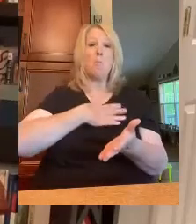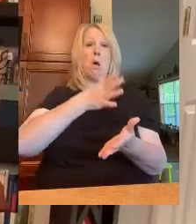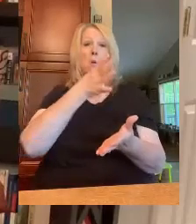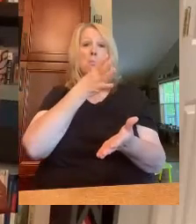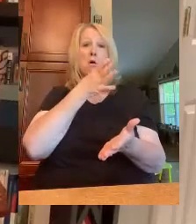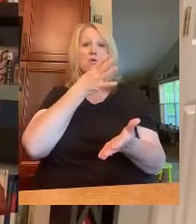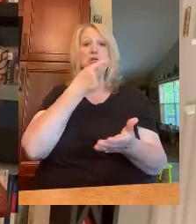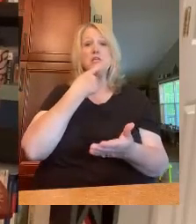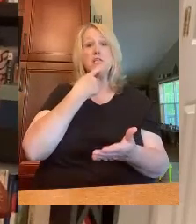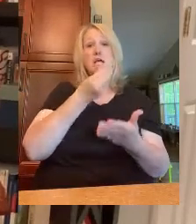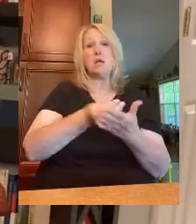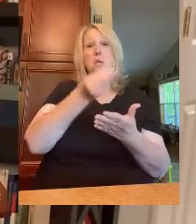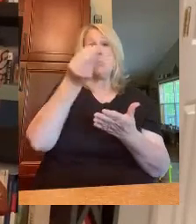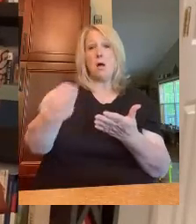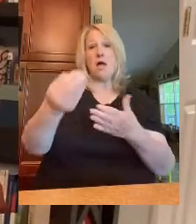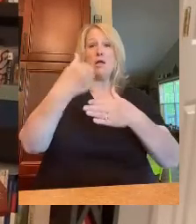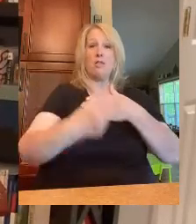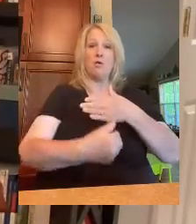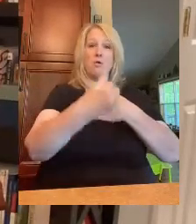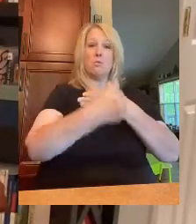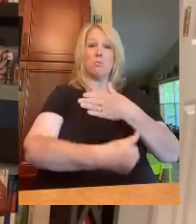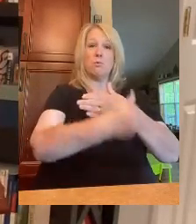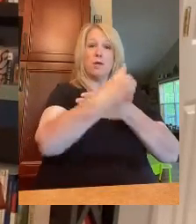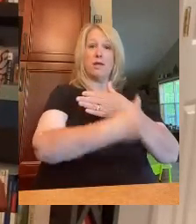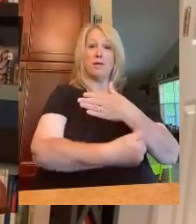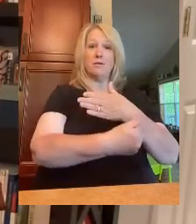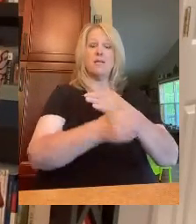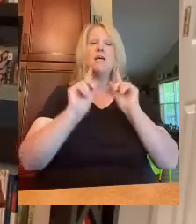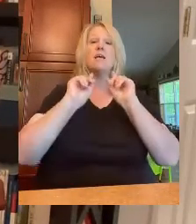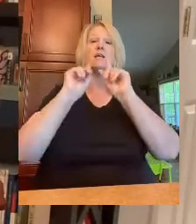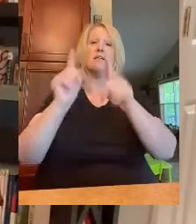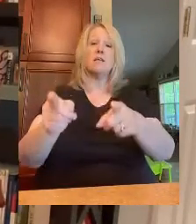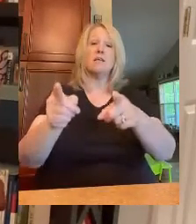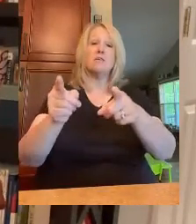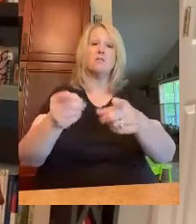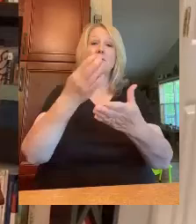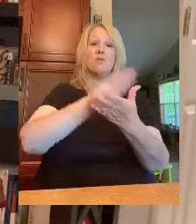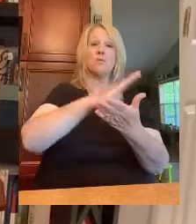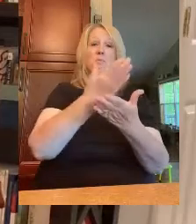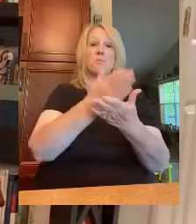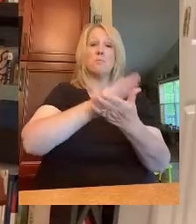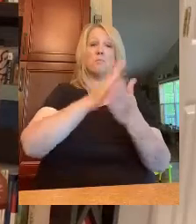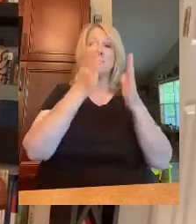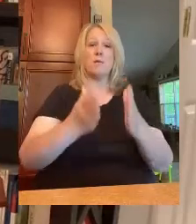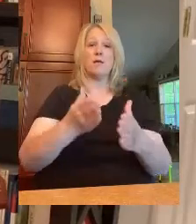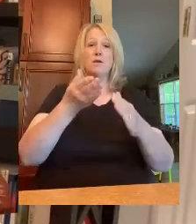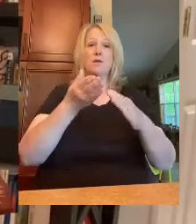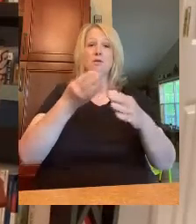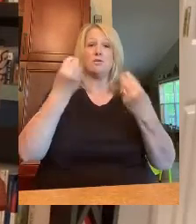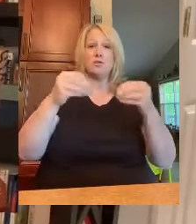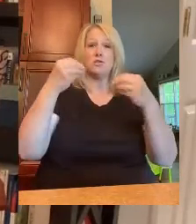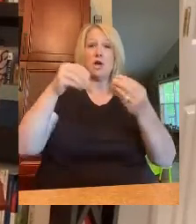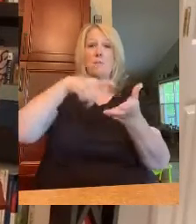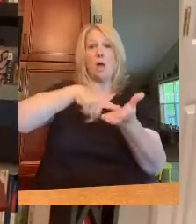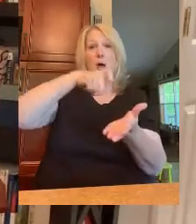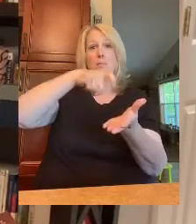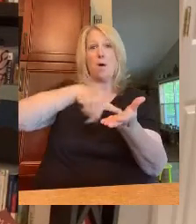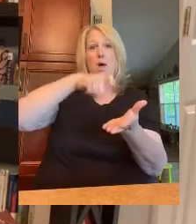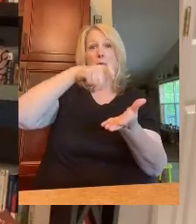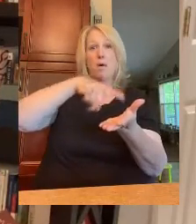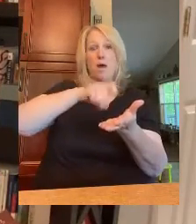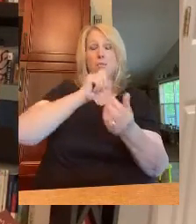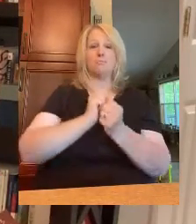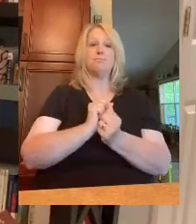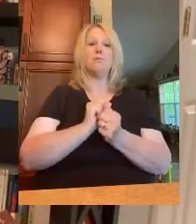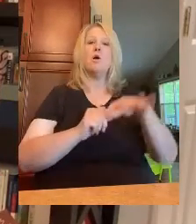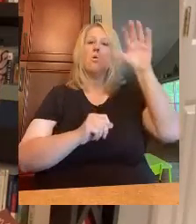mother said, buy a loaf of bread. Down to the Baker Shop, ha, ha, ha. So